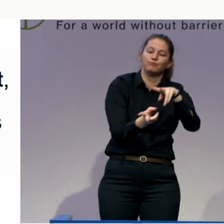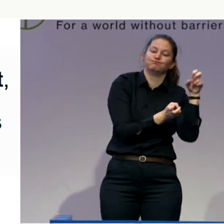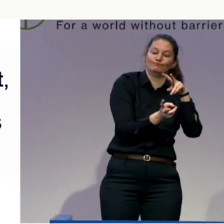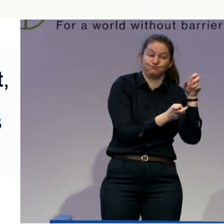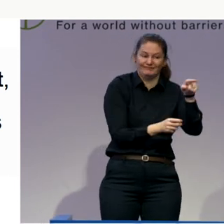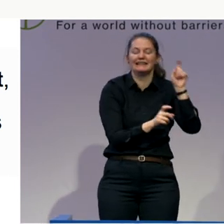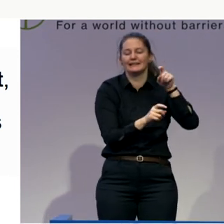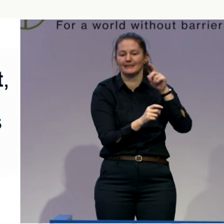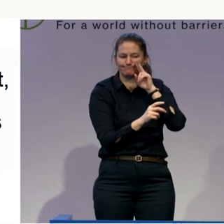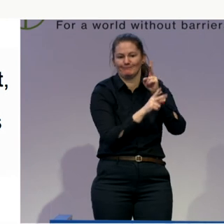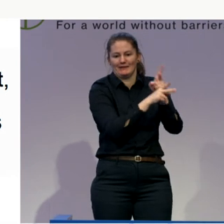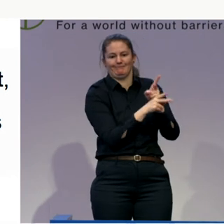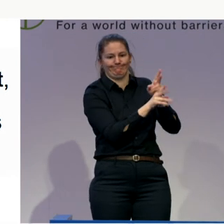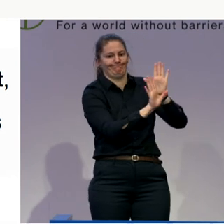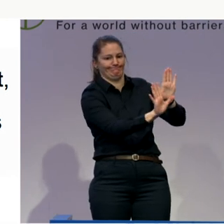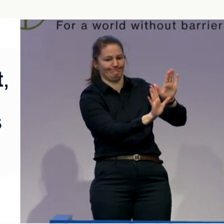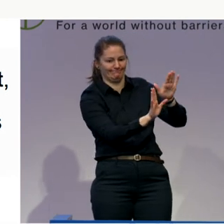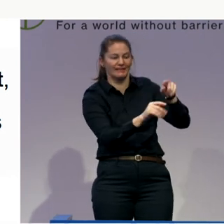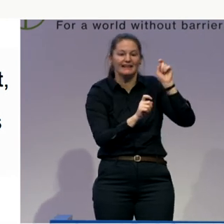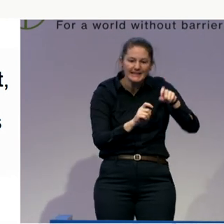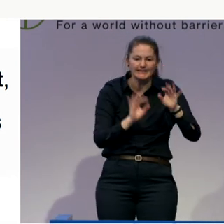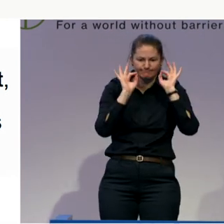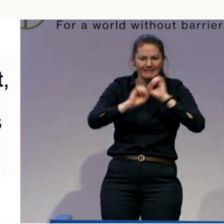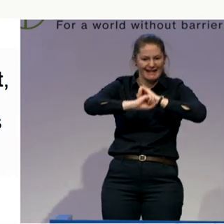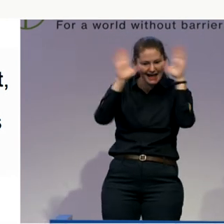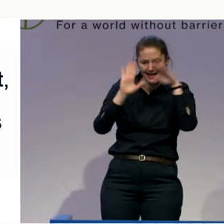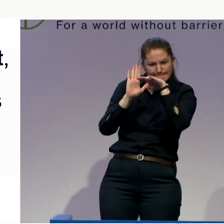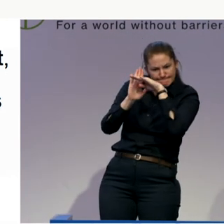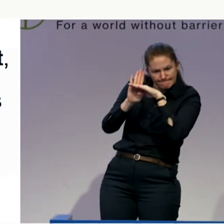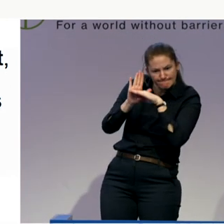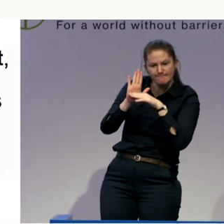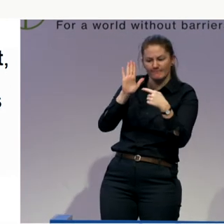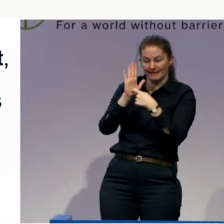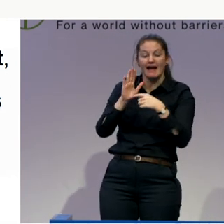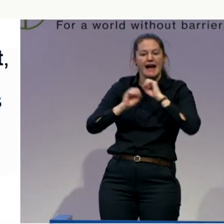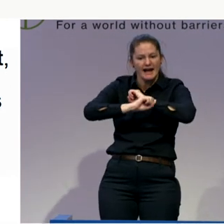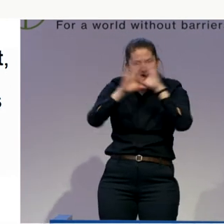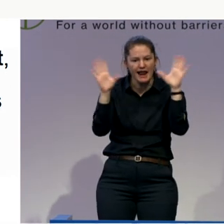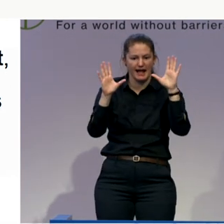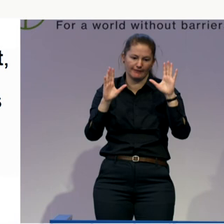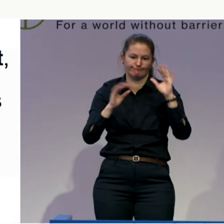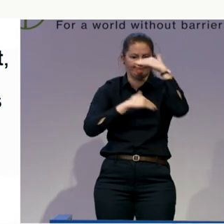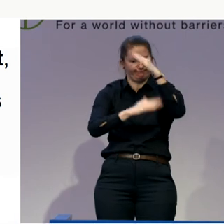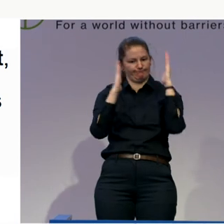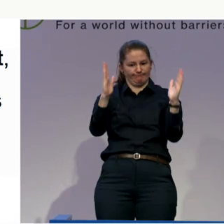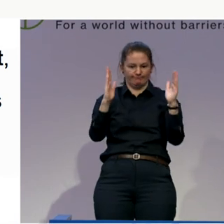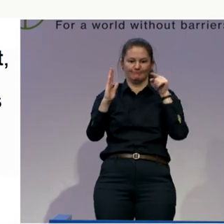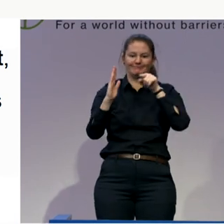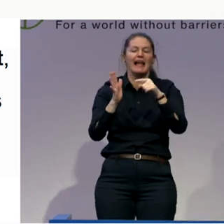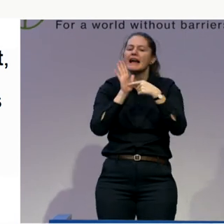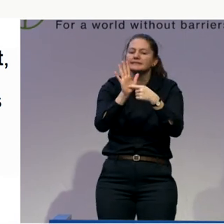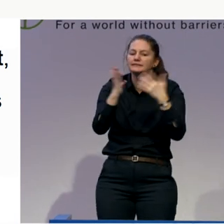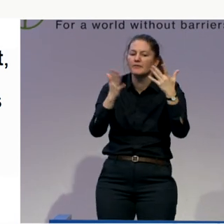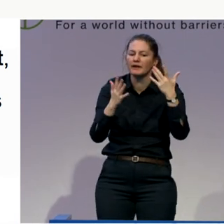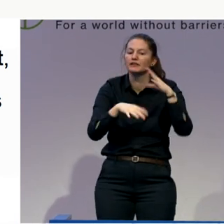regulation, some sort of brokerage. And in Sweden, with the model they have there, you have a